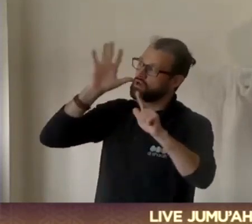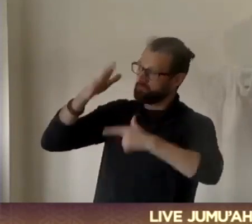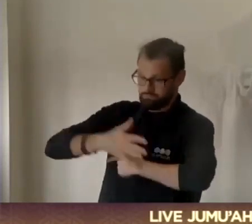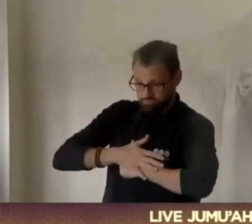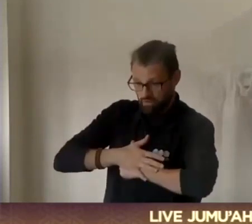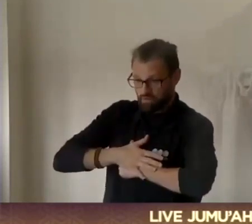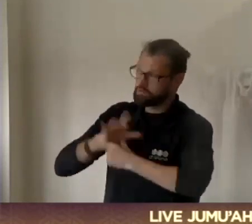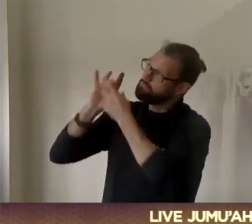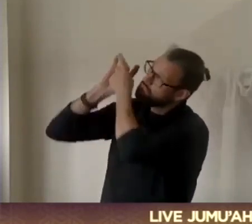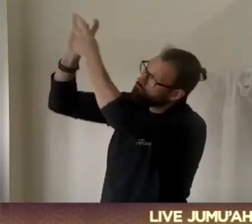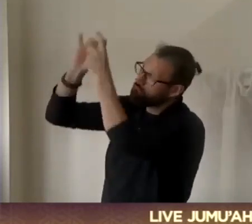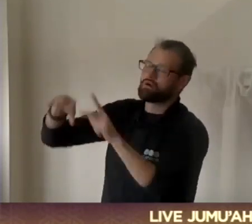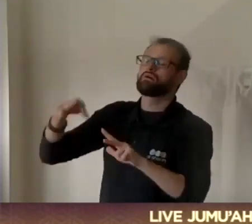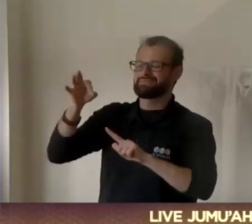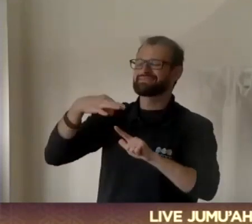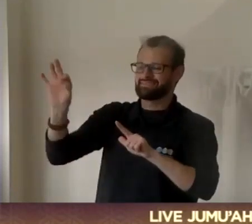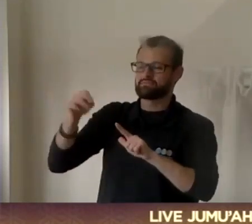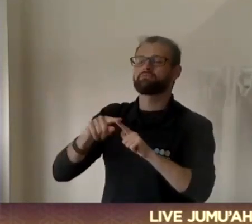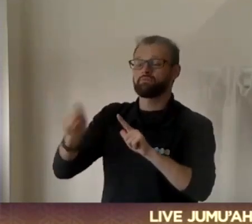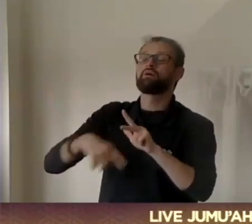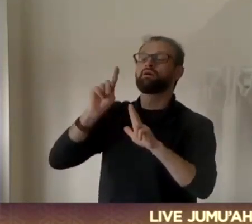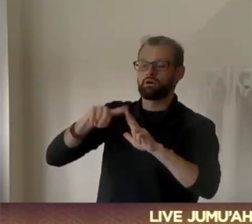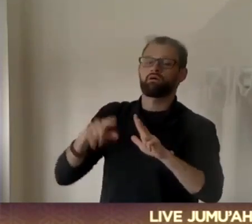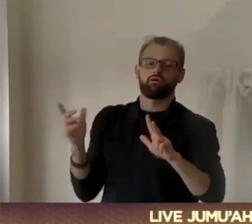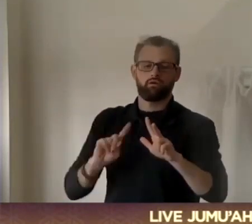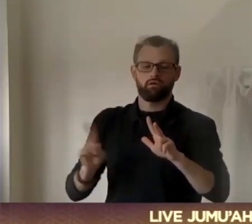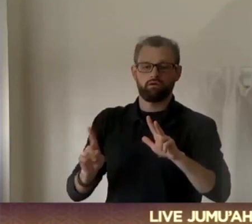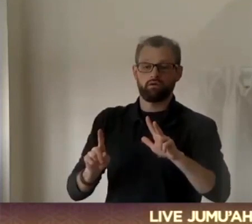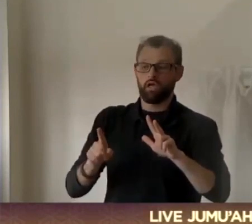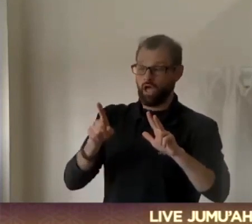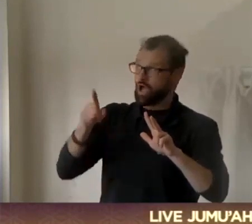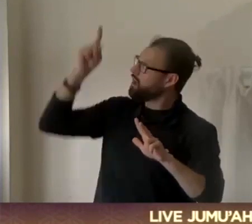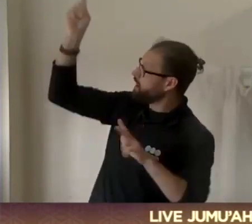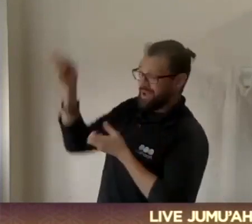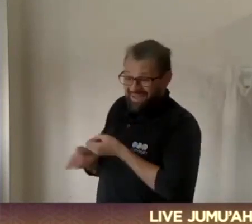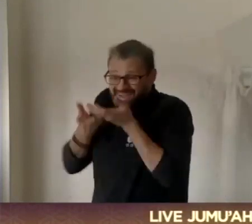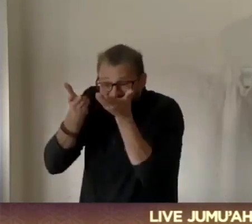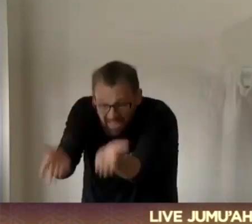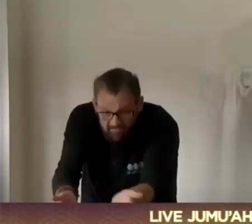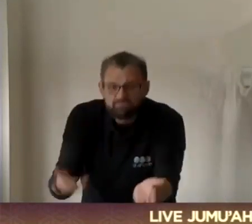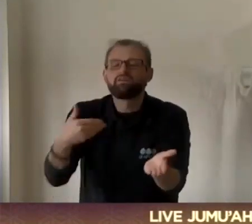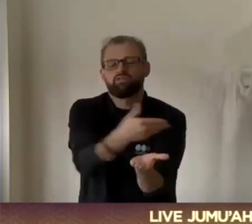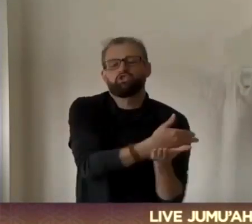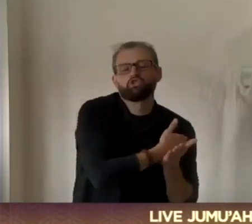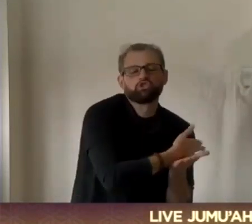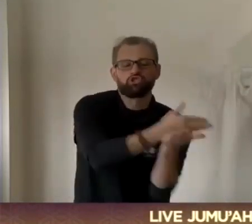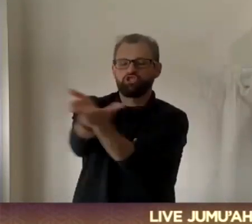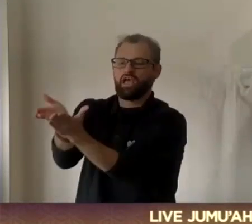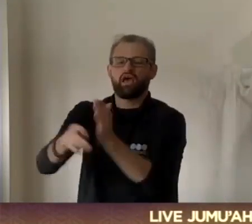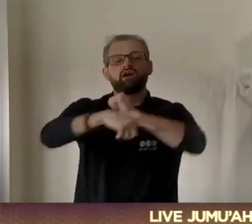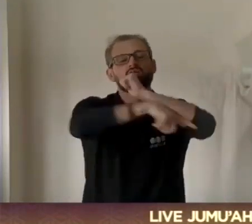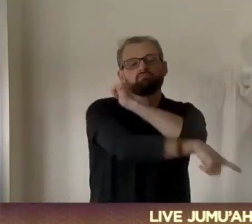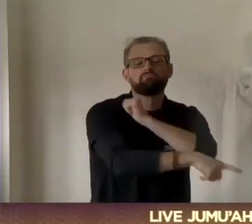Allah, Allah tells you, now I want you to share whatever I have given you with others who don't have what you have.